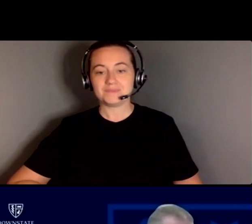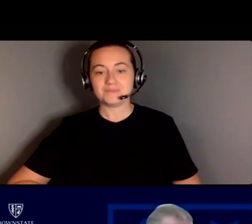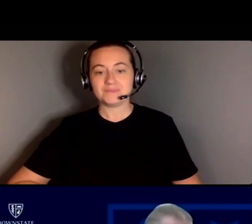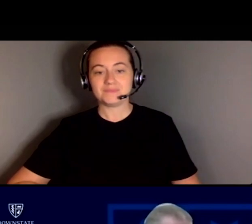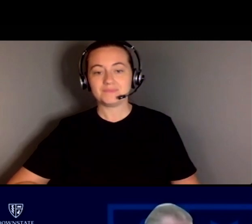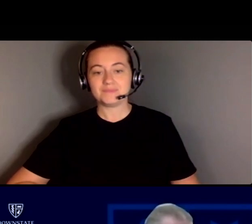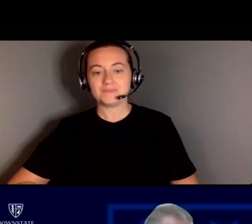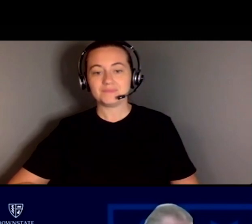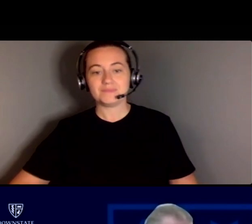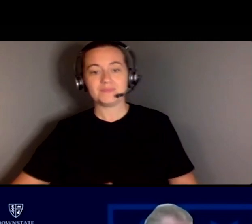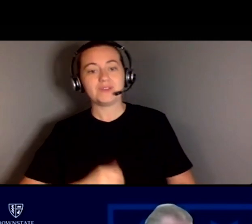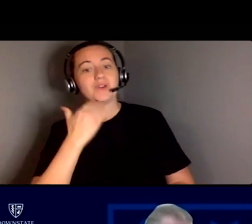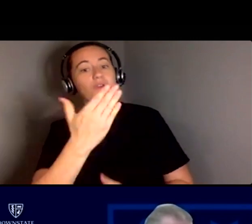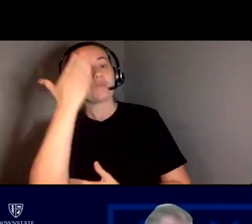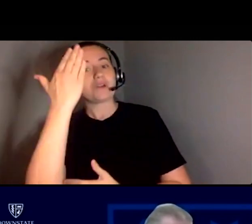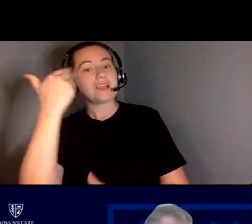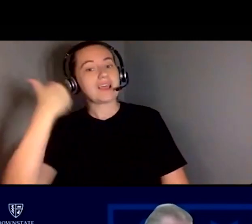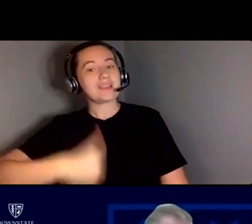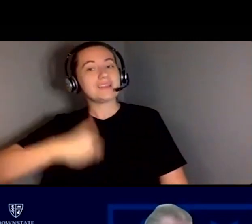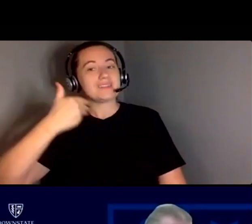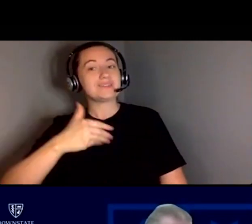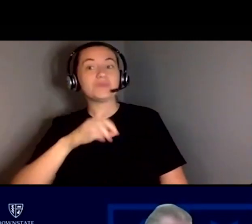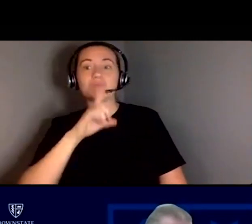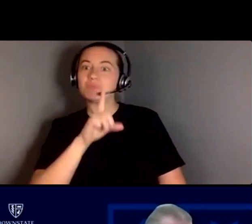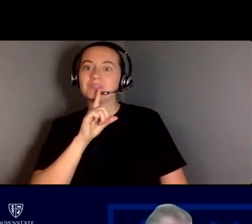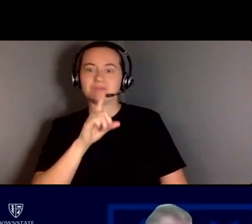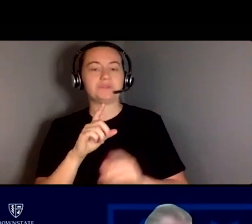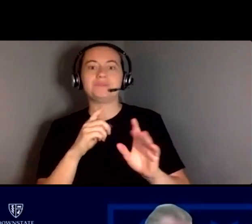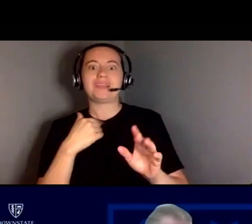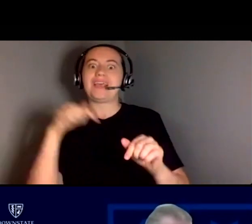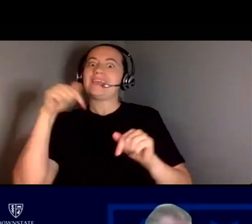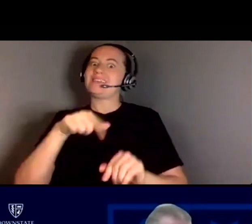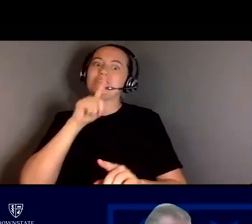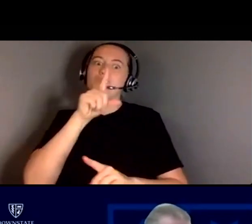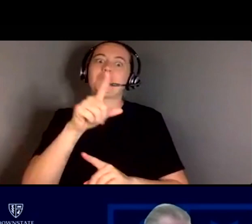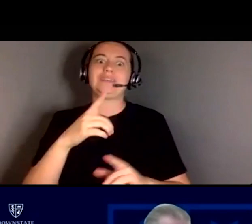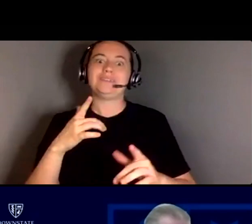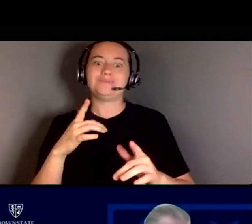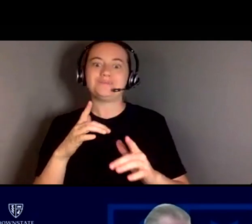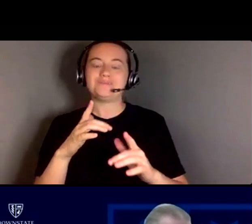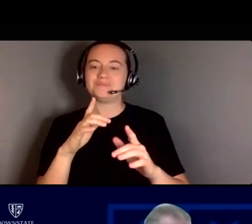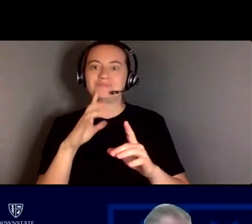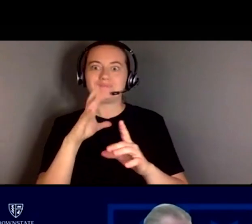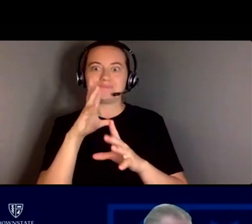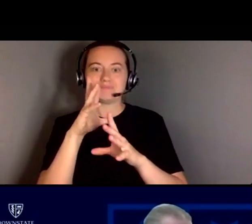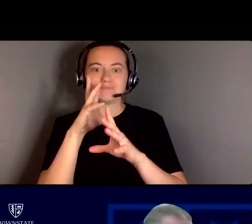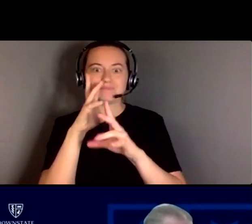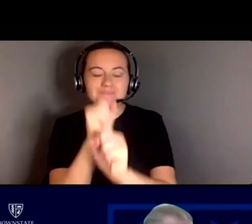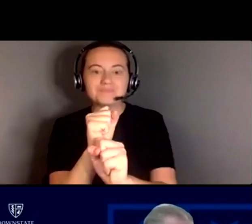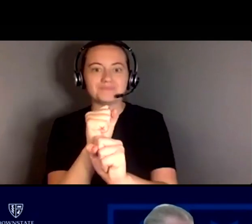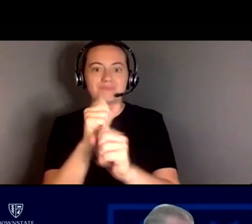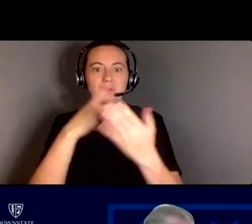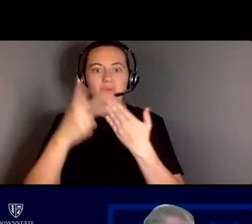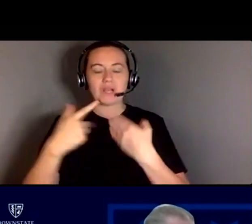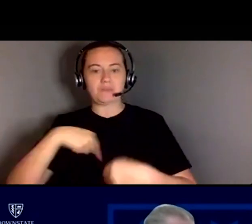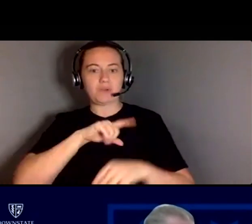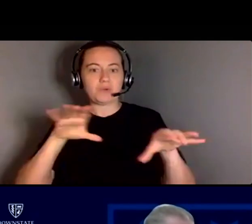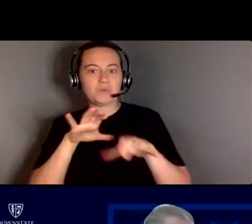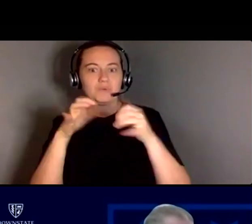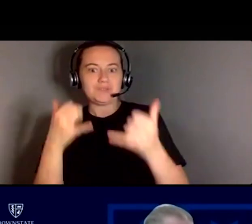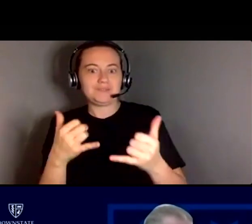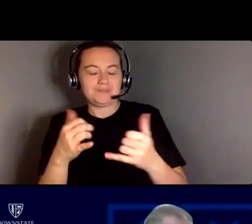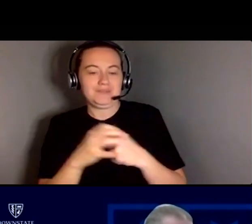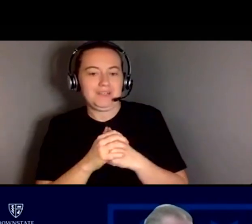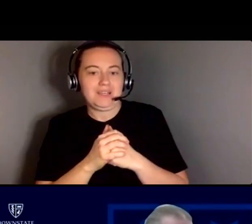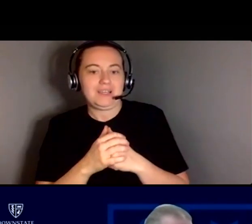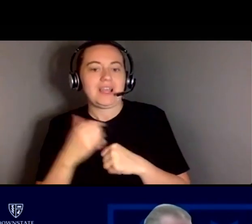Good morning, all. This is truly a remarkable program that we're putting on here. It's one of those things that I